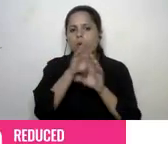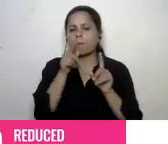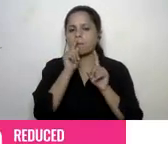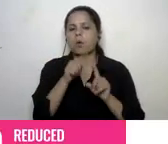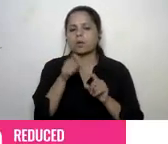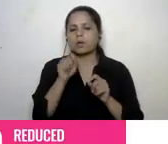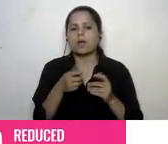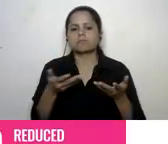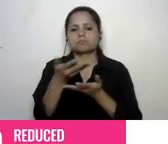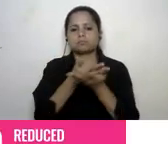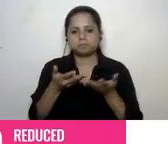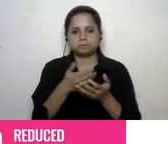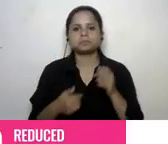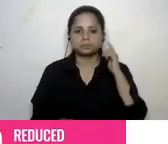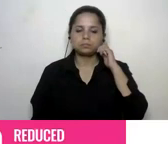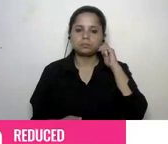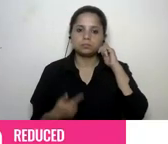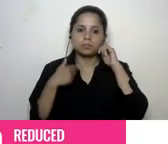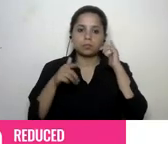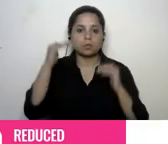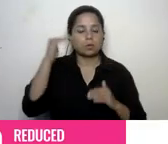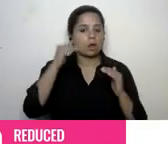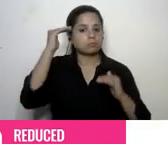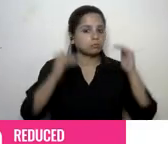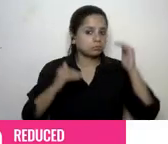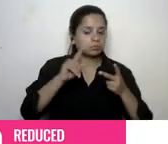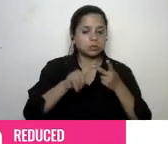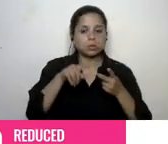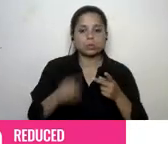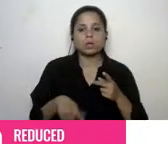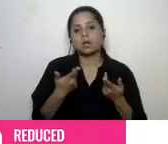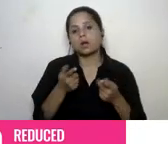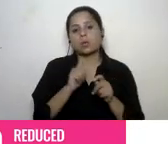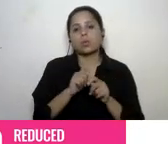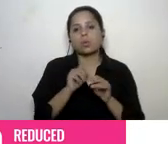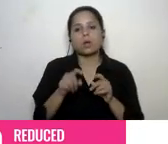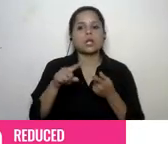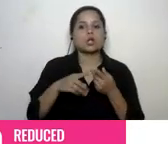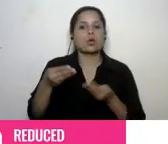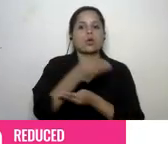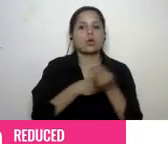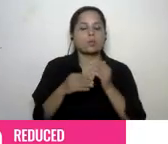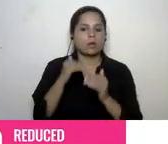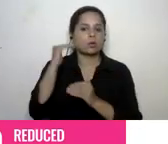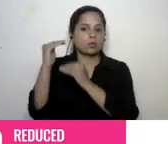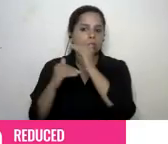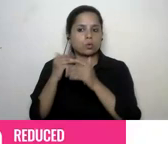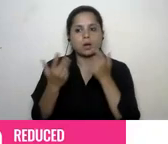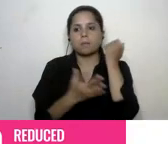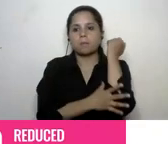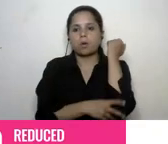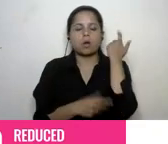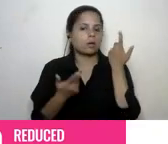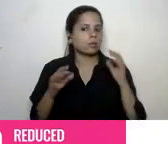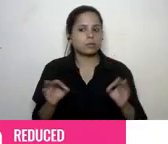so we have reduced inequalities we have decent work and economic growth and i think no poverty as well